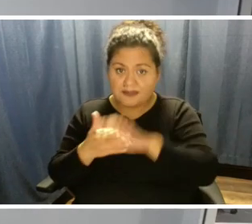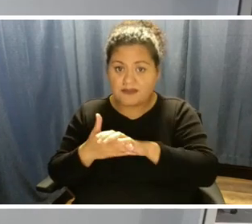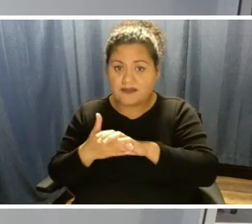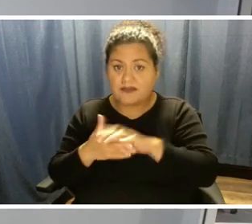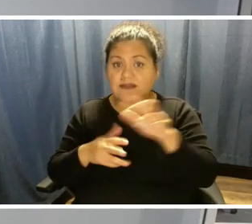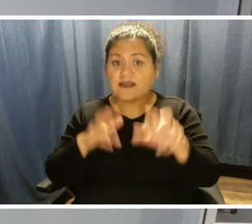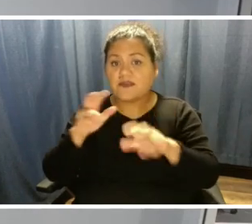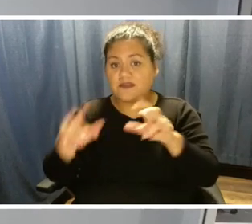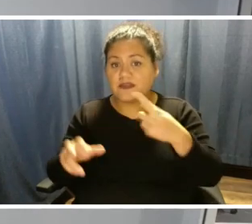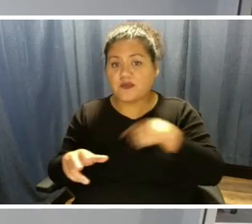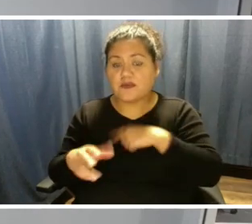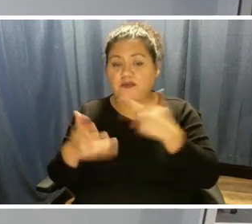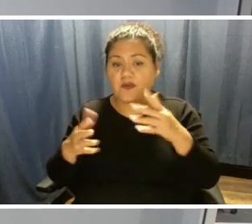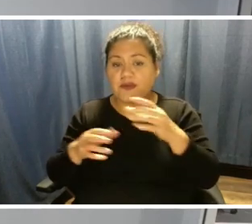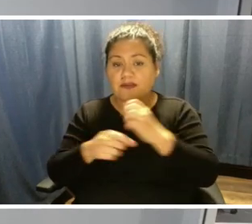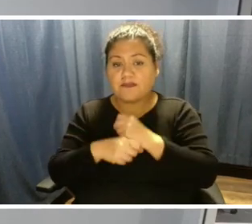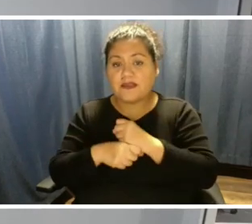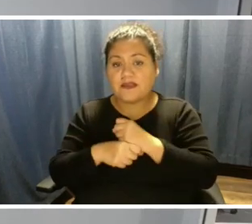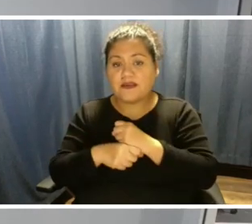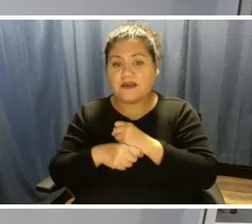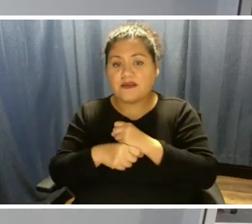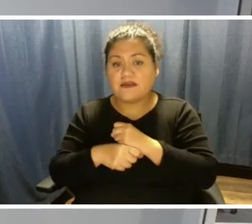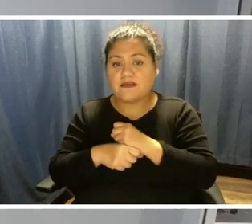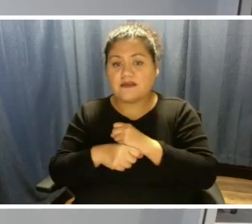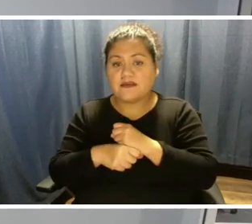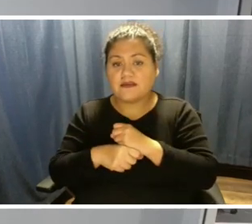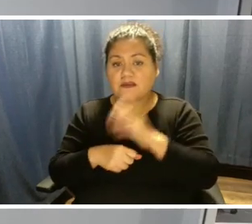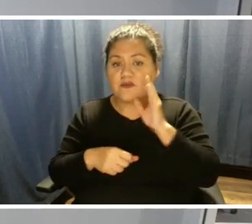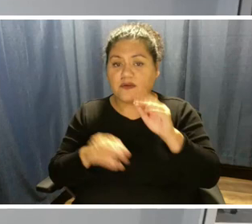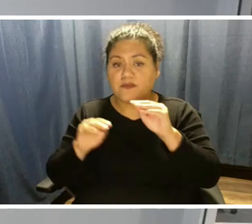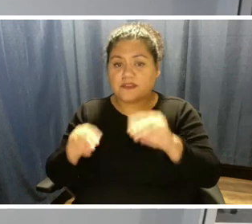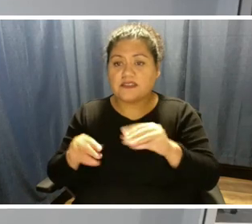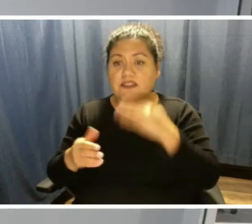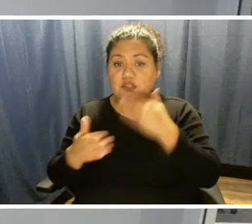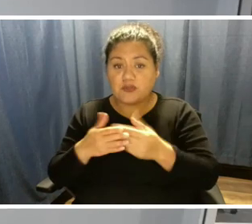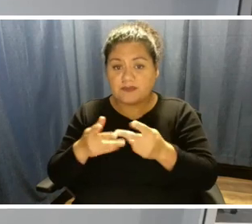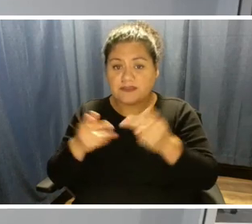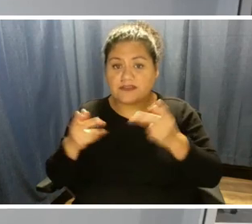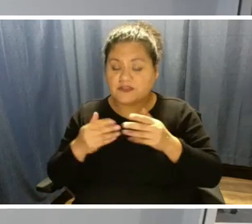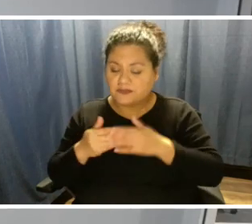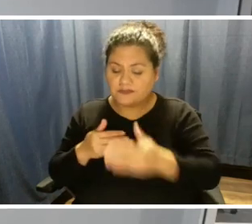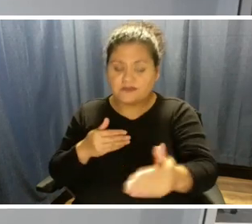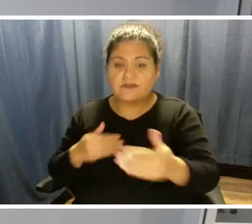we've already made have put us in an exceptionally good position moving forward.